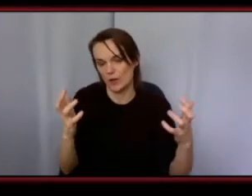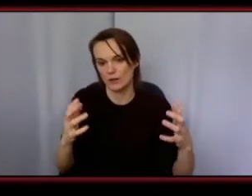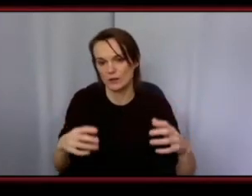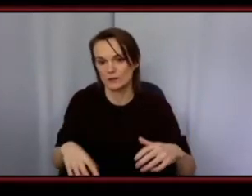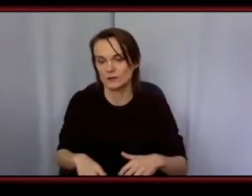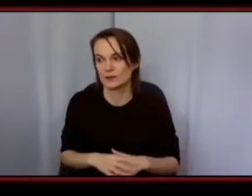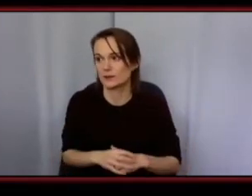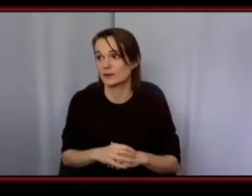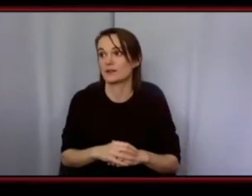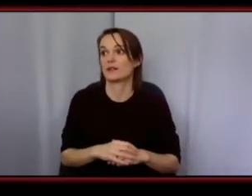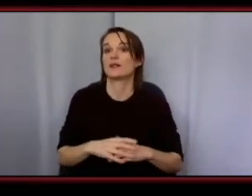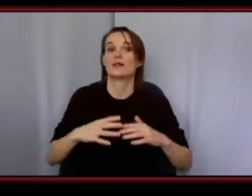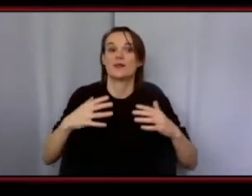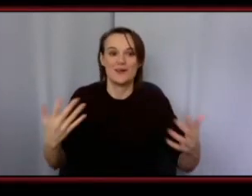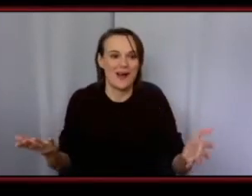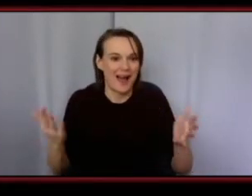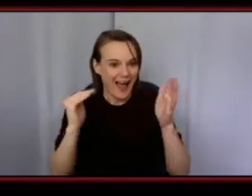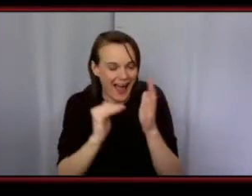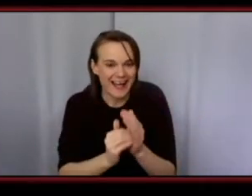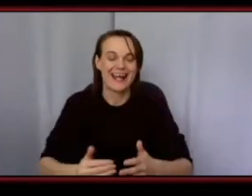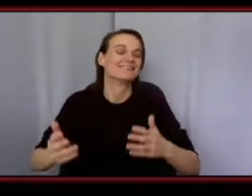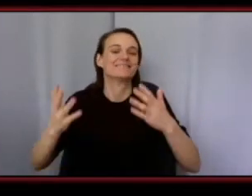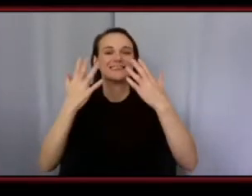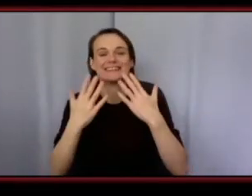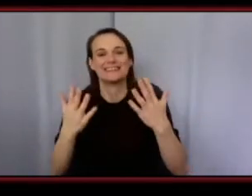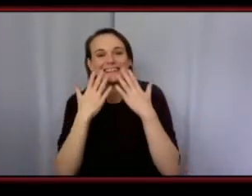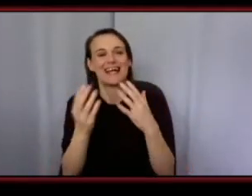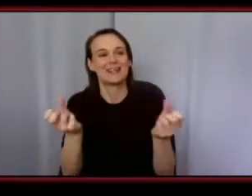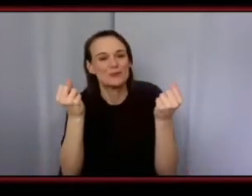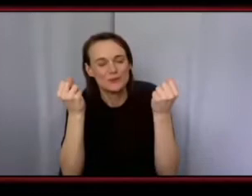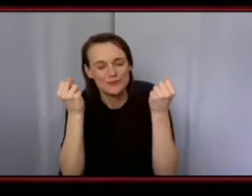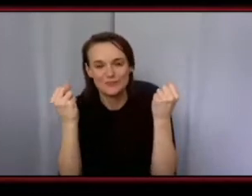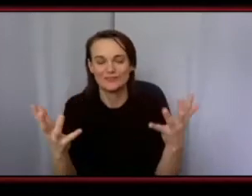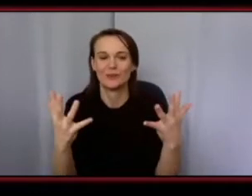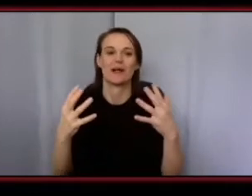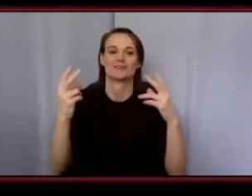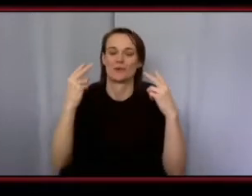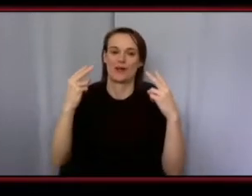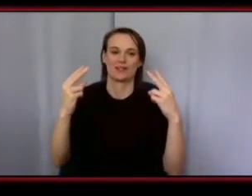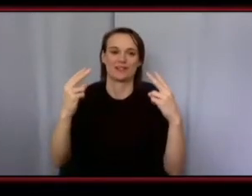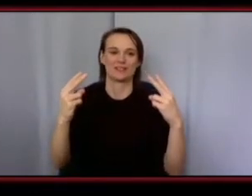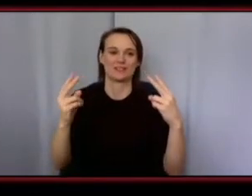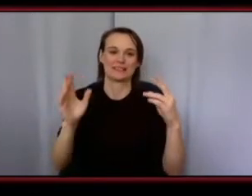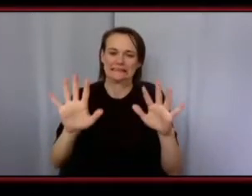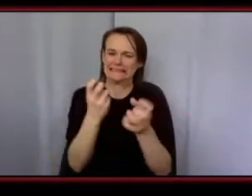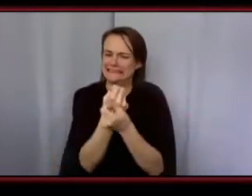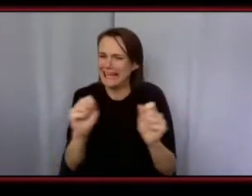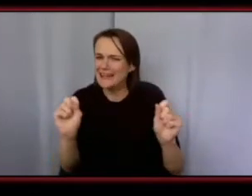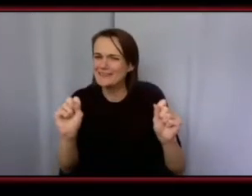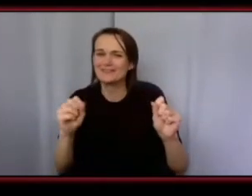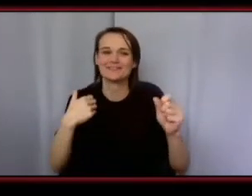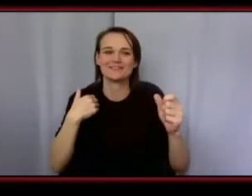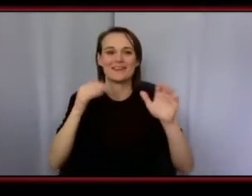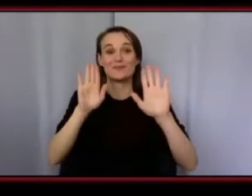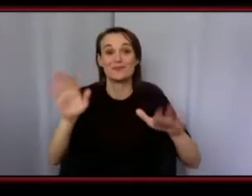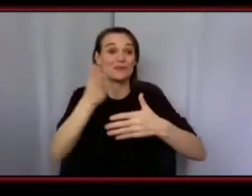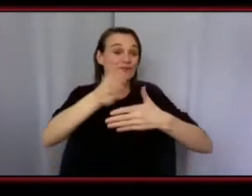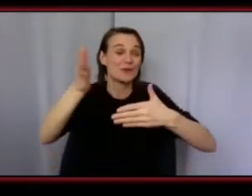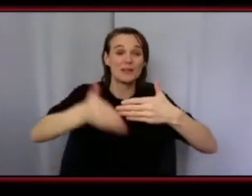on behalf of nsc thank you all so much for attending this event please stay safe and have a wonderful weekend